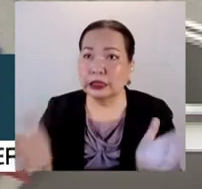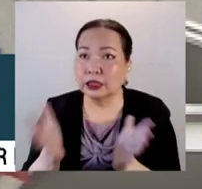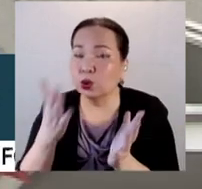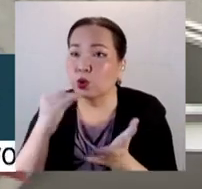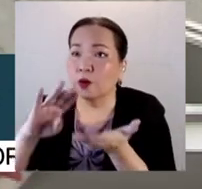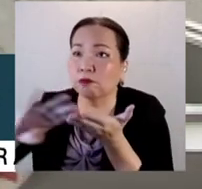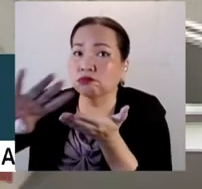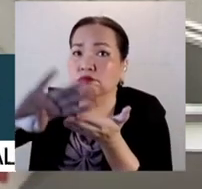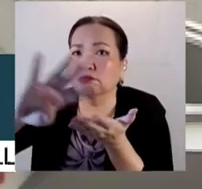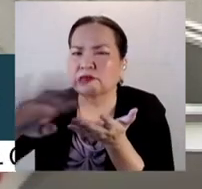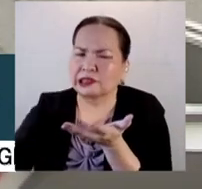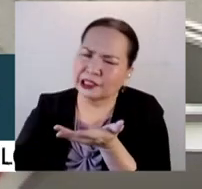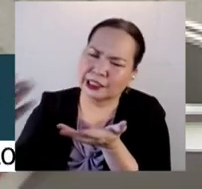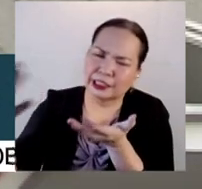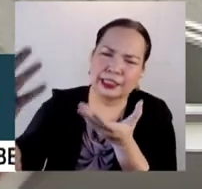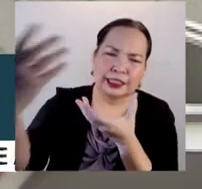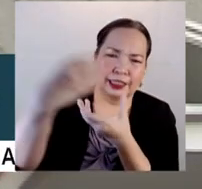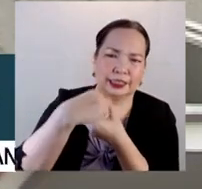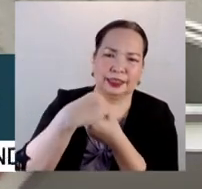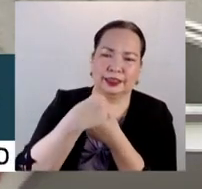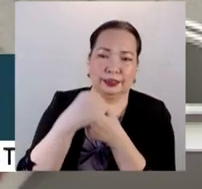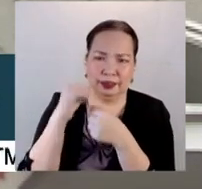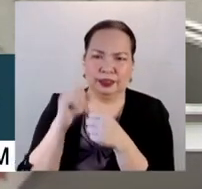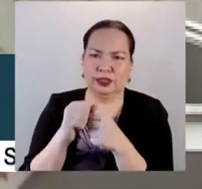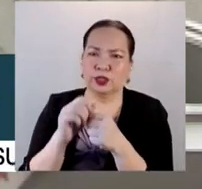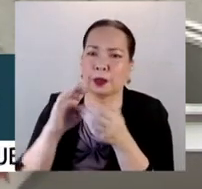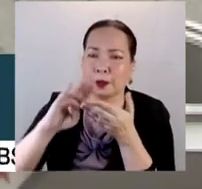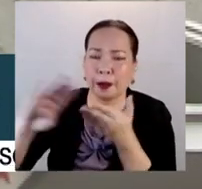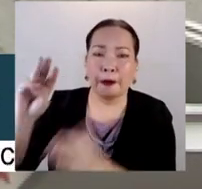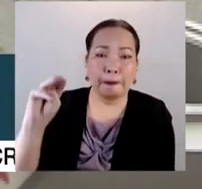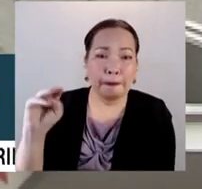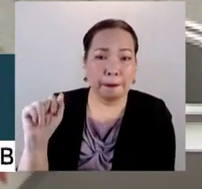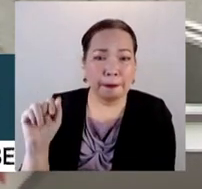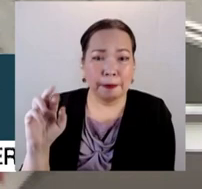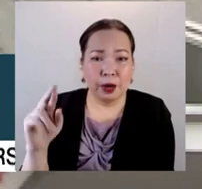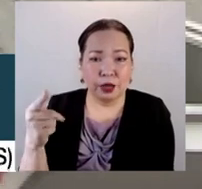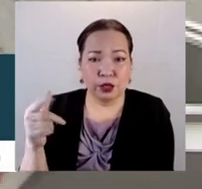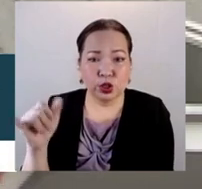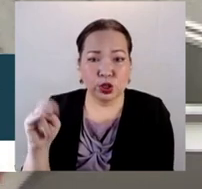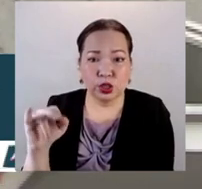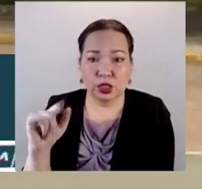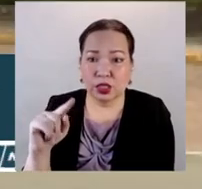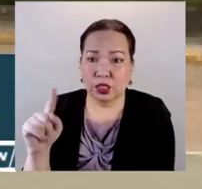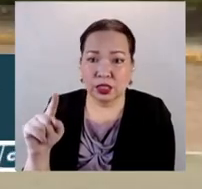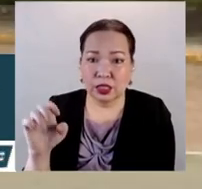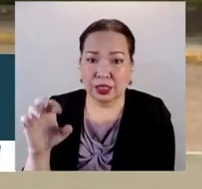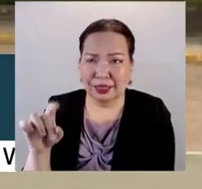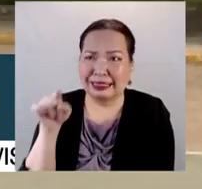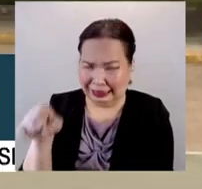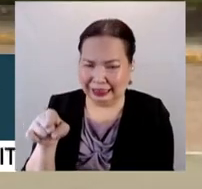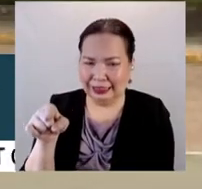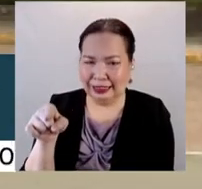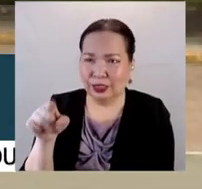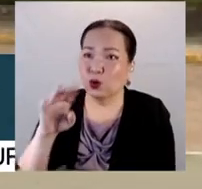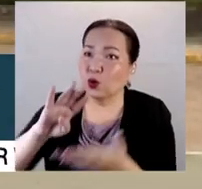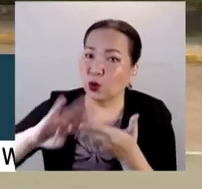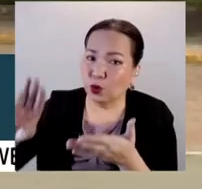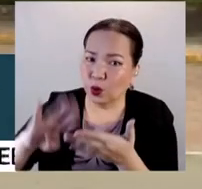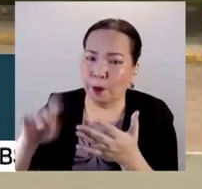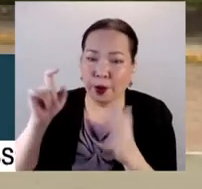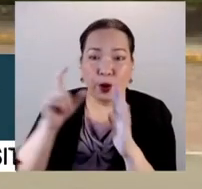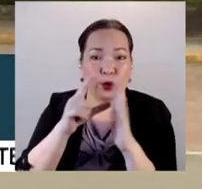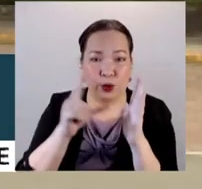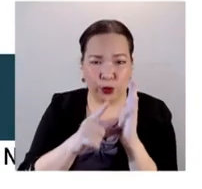and the underrepresented. Marginalized and underrepresented. The law should ensure that. Chairman